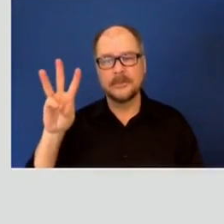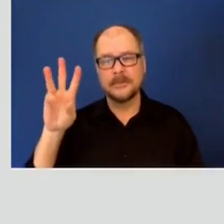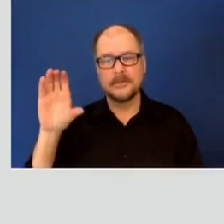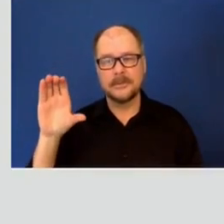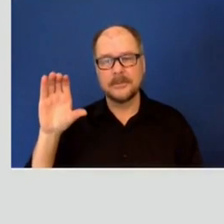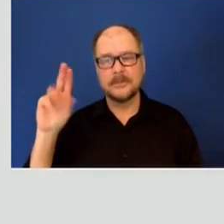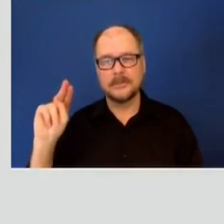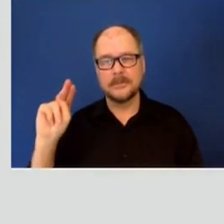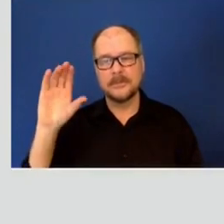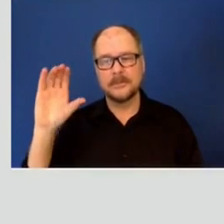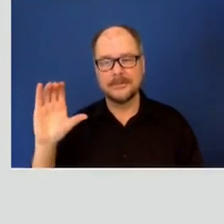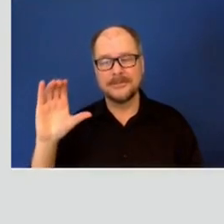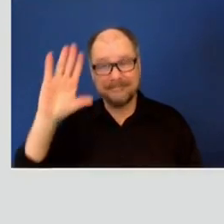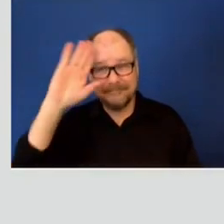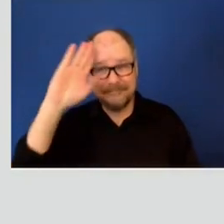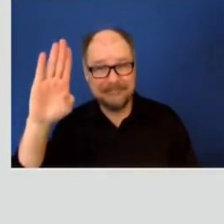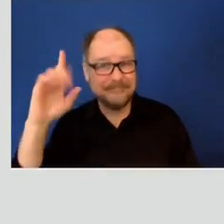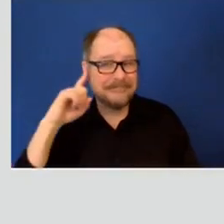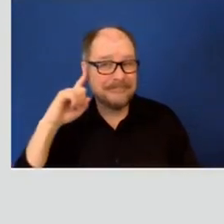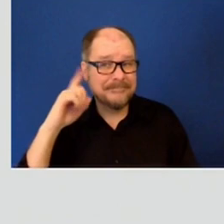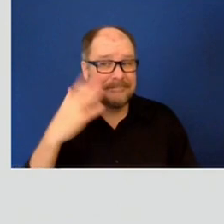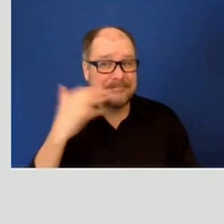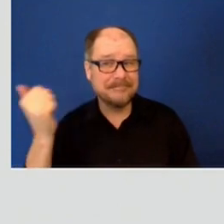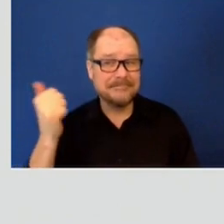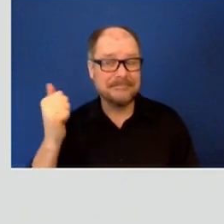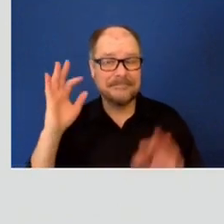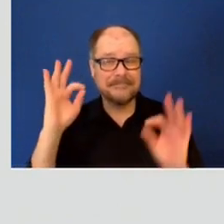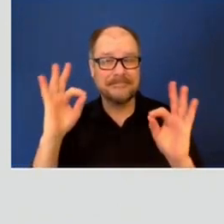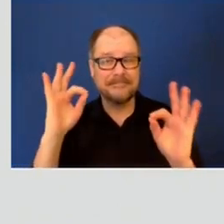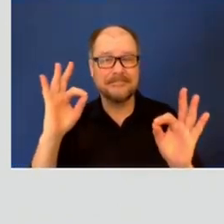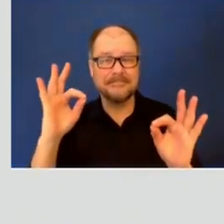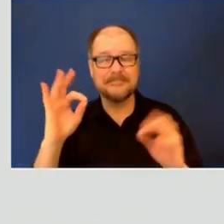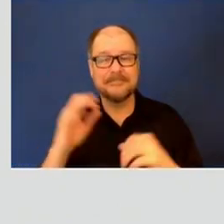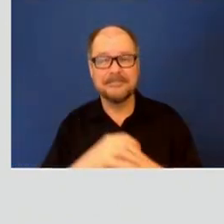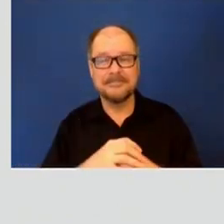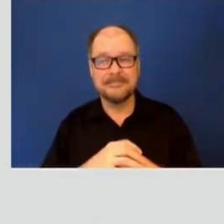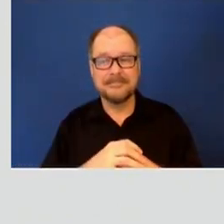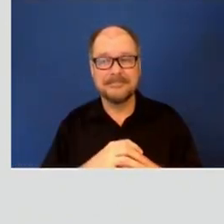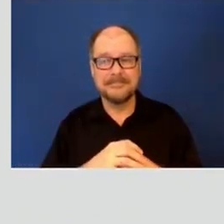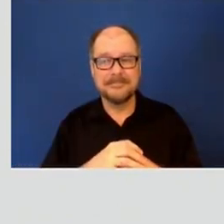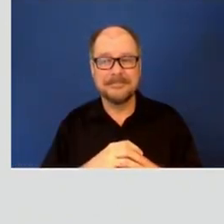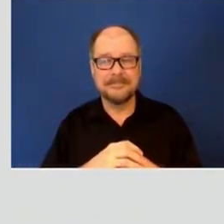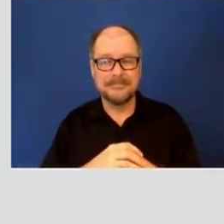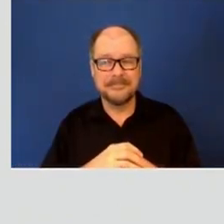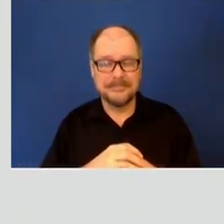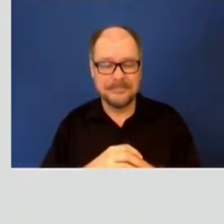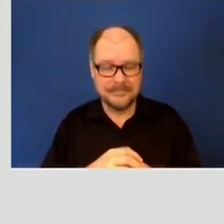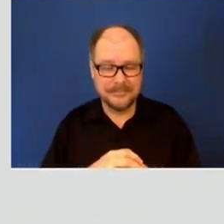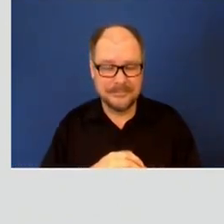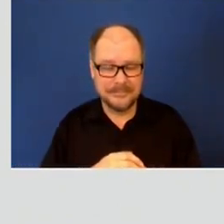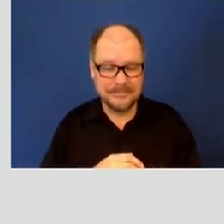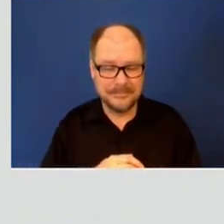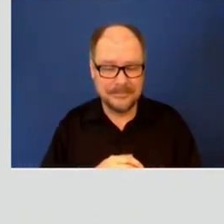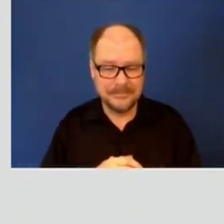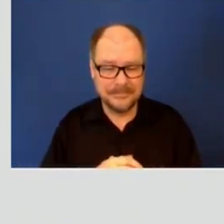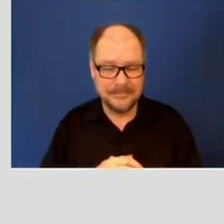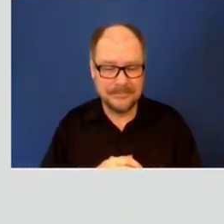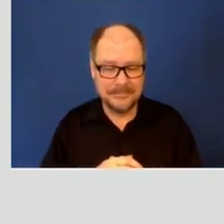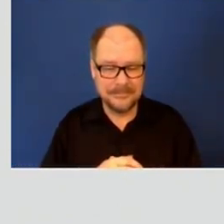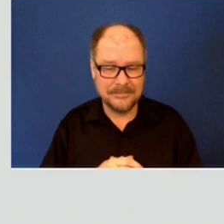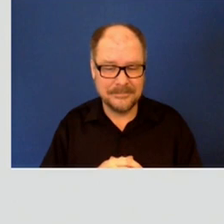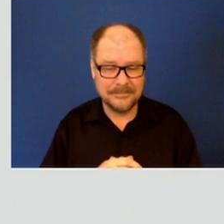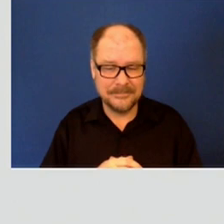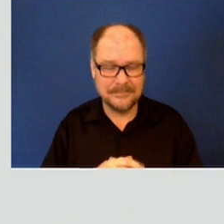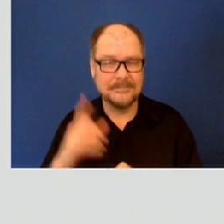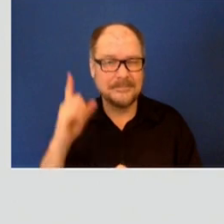Hi there. I hope you can hear me a little bit better now. We're told by one of the groups out there that the hotels are operating like a